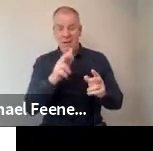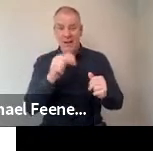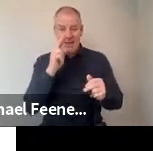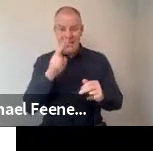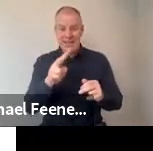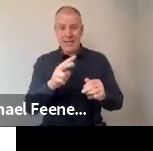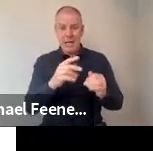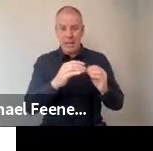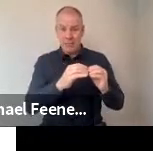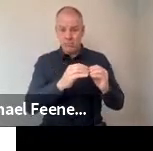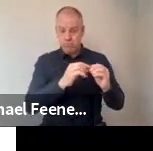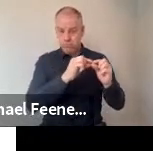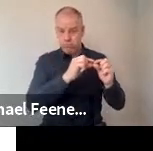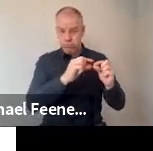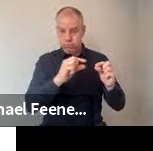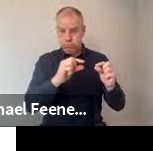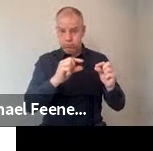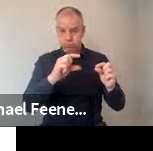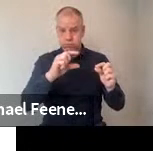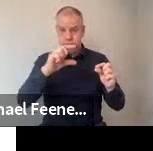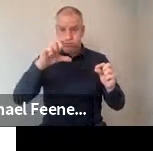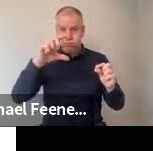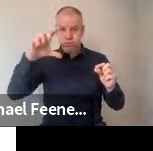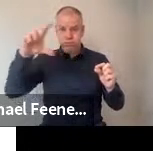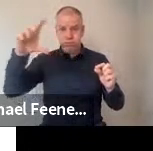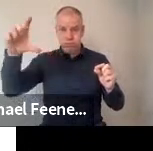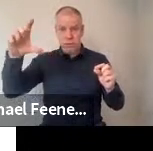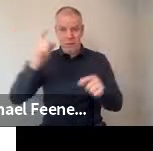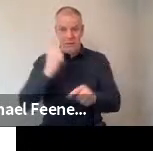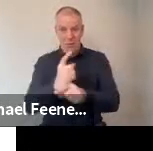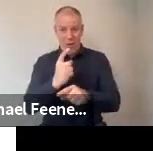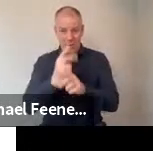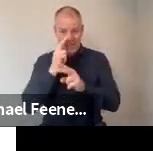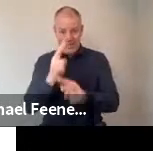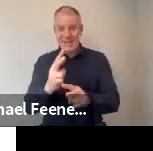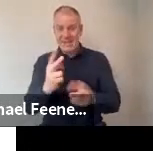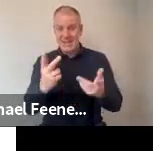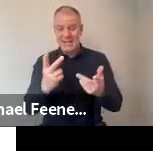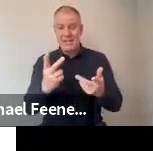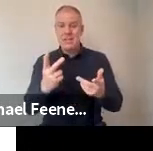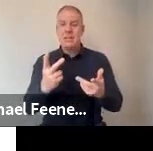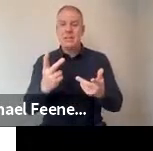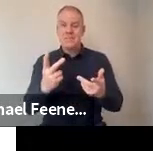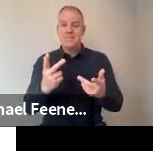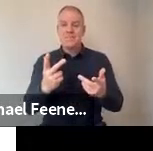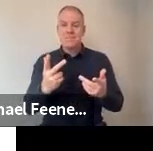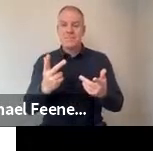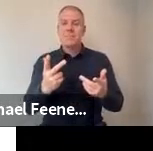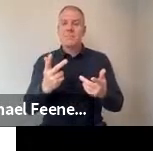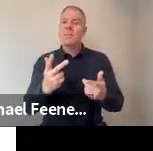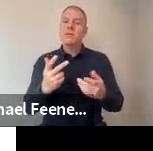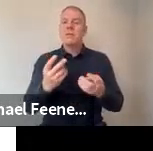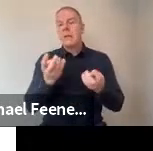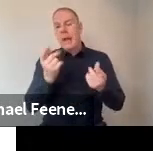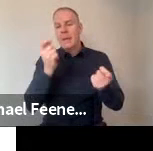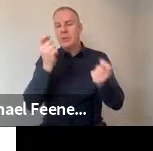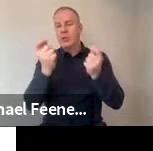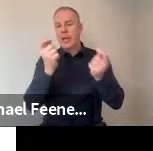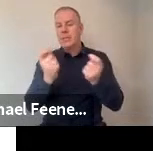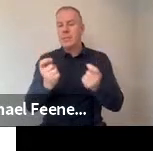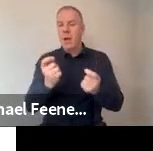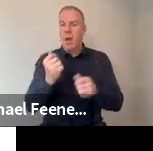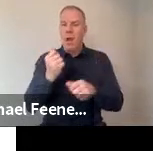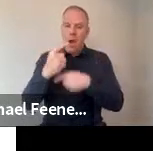increased trust that is, that can be seen. It's relatively modest levels of change, but it's all